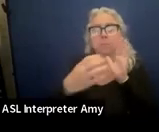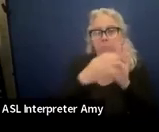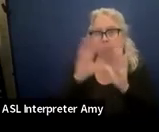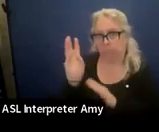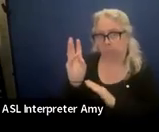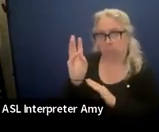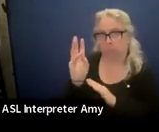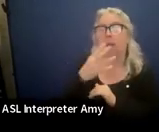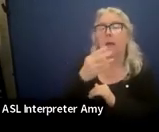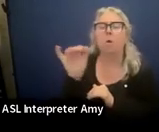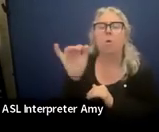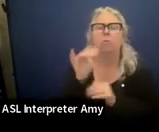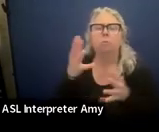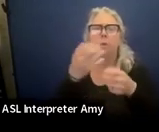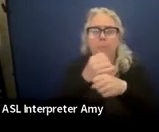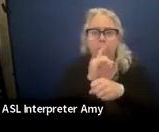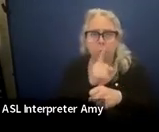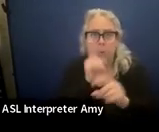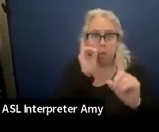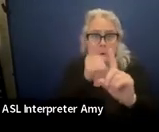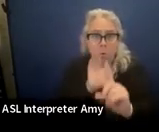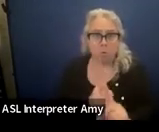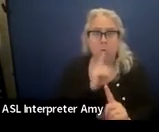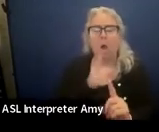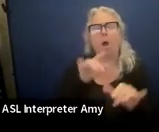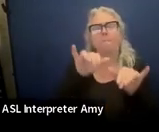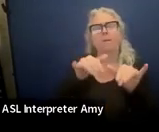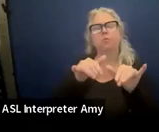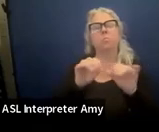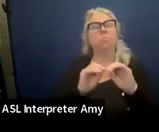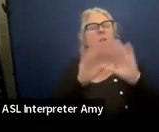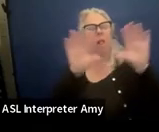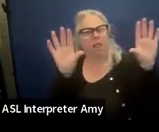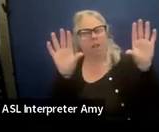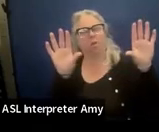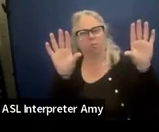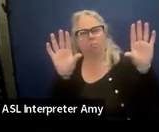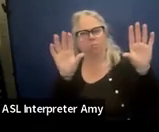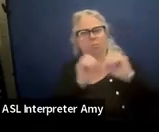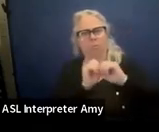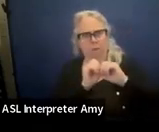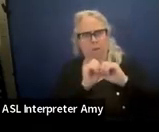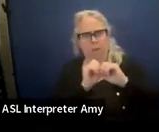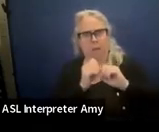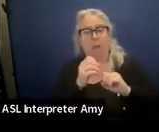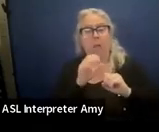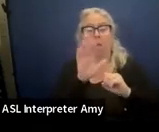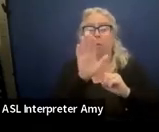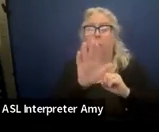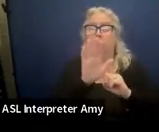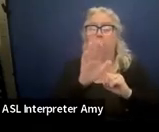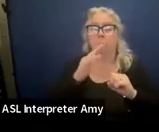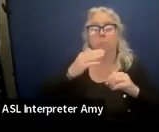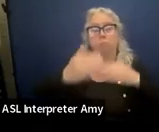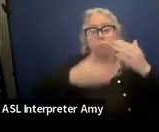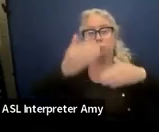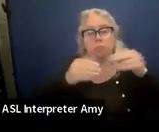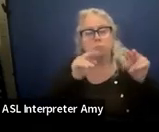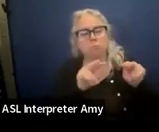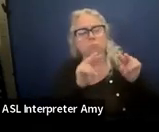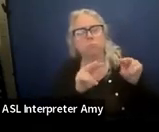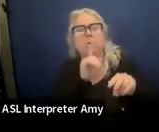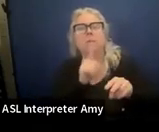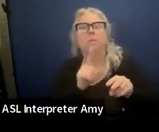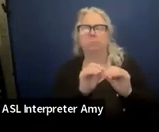to make sure that the goals are really measurable and clear, and your progress monitoring is really